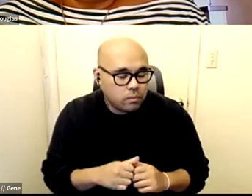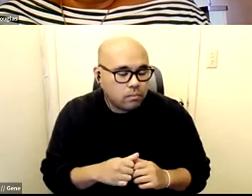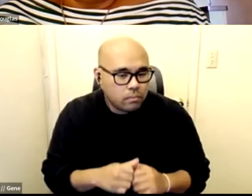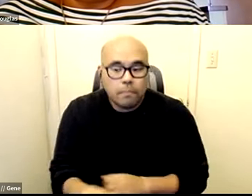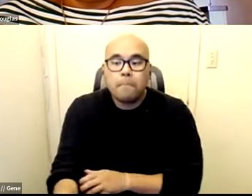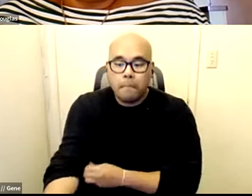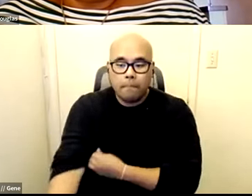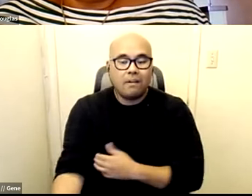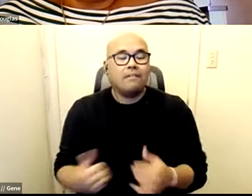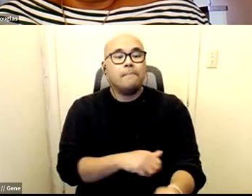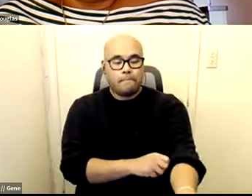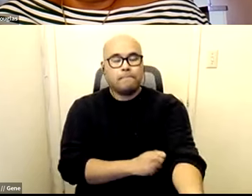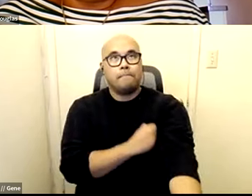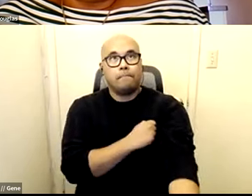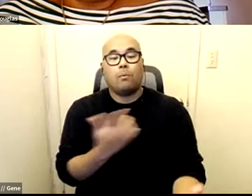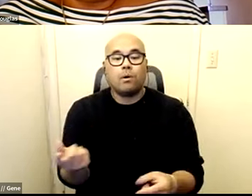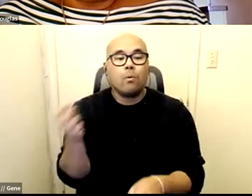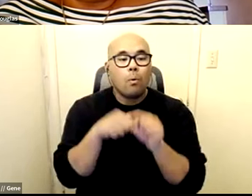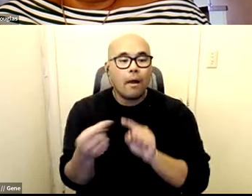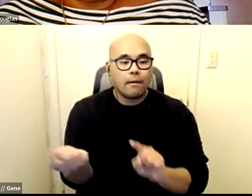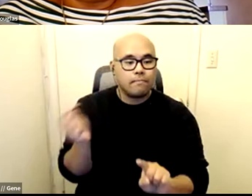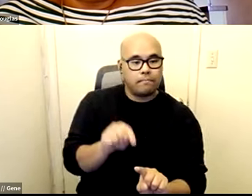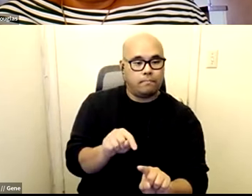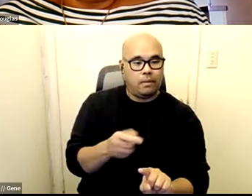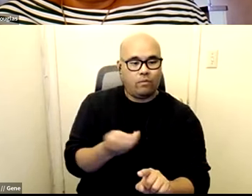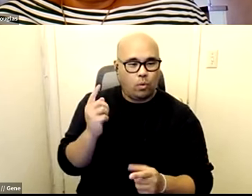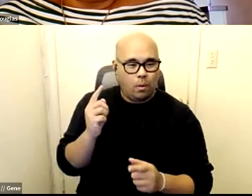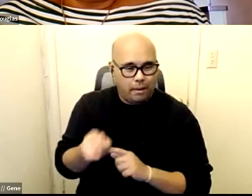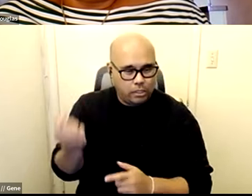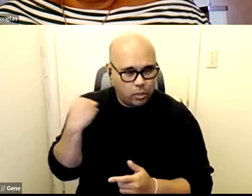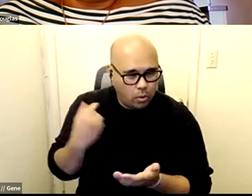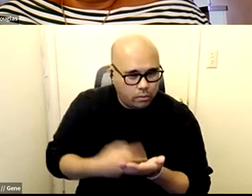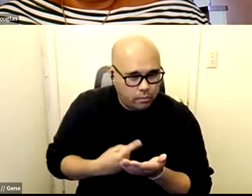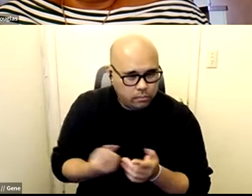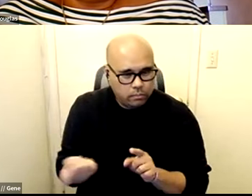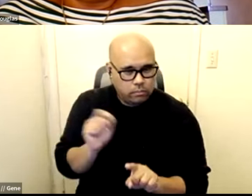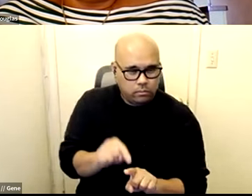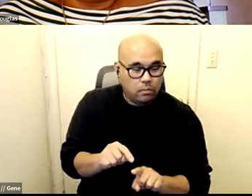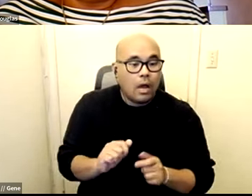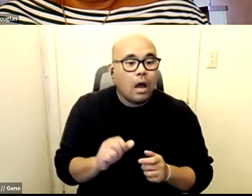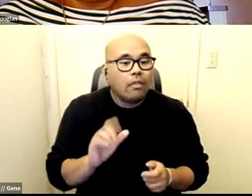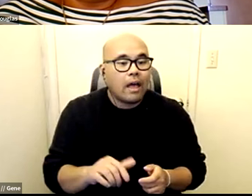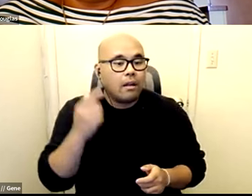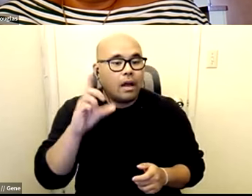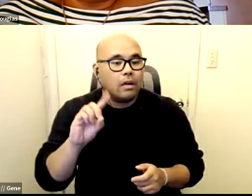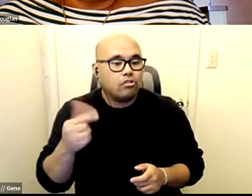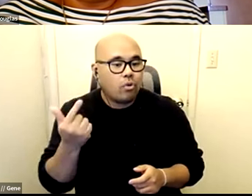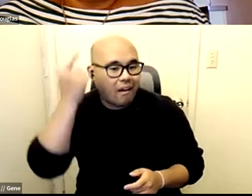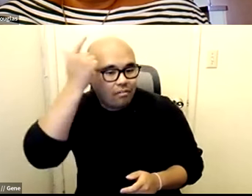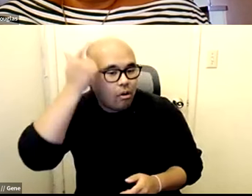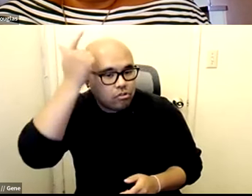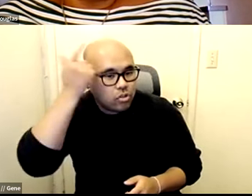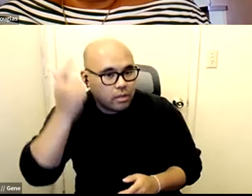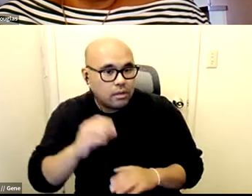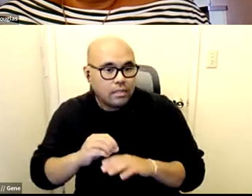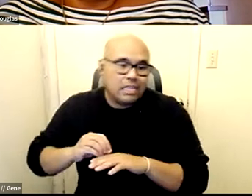just a few minutes ago about how this drug war logic like fuels skepticism of people's expertise in their own lives